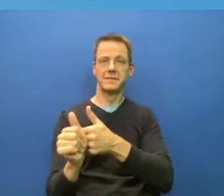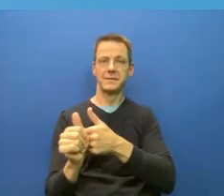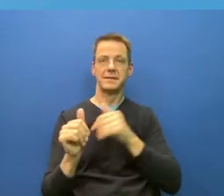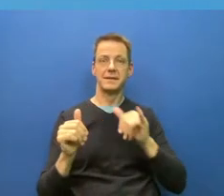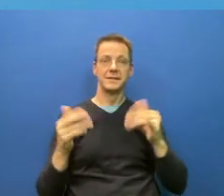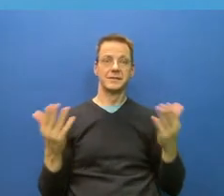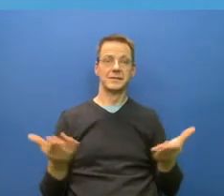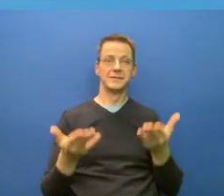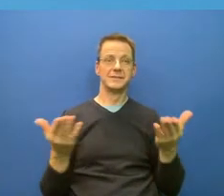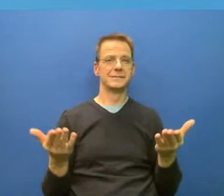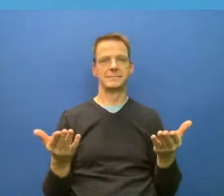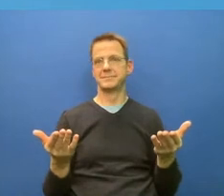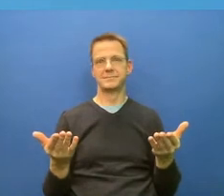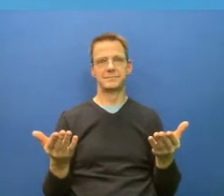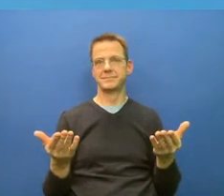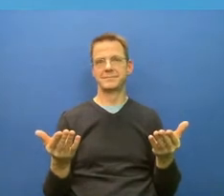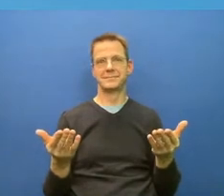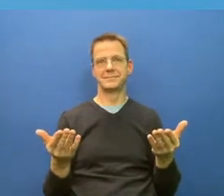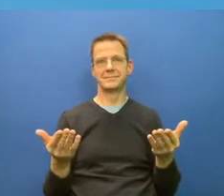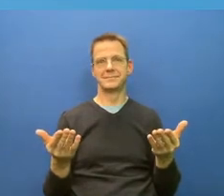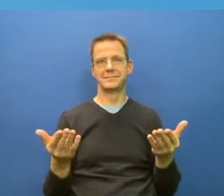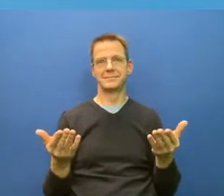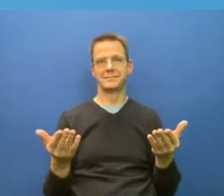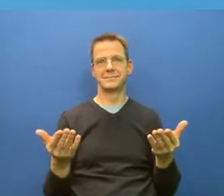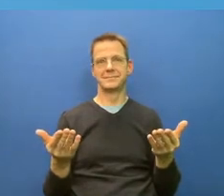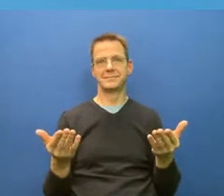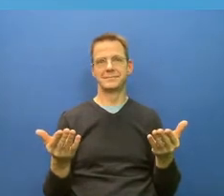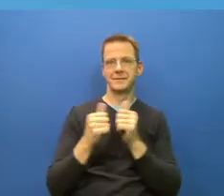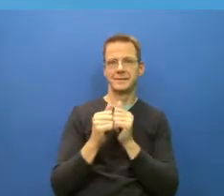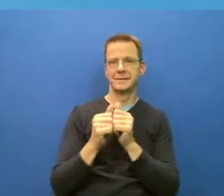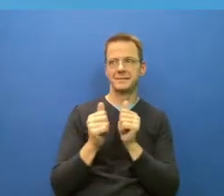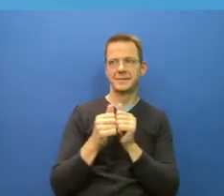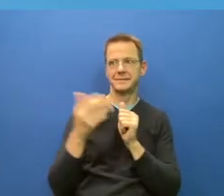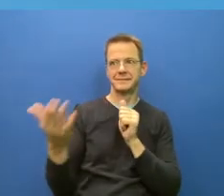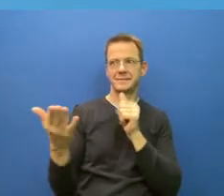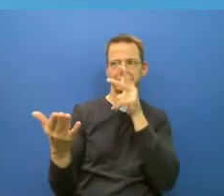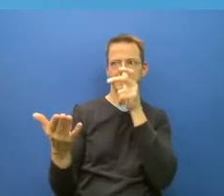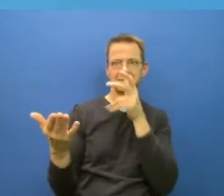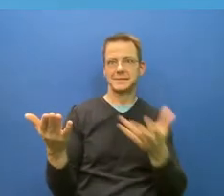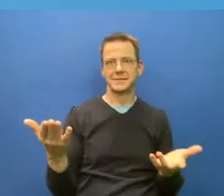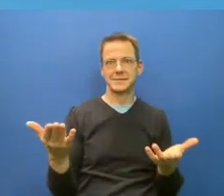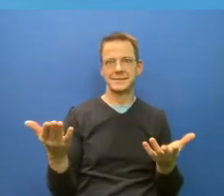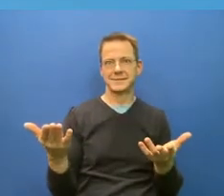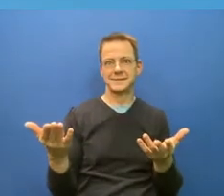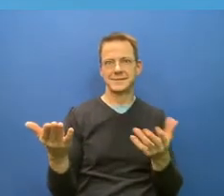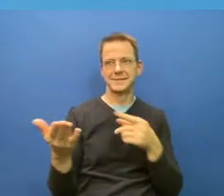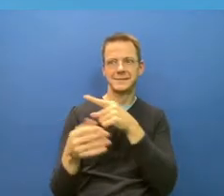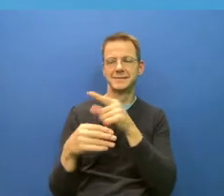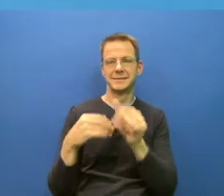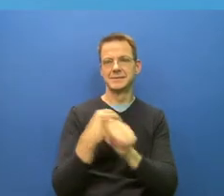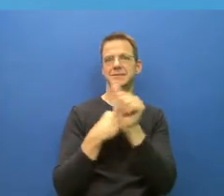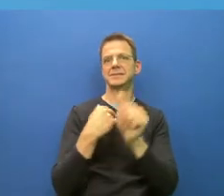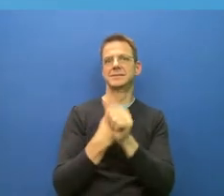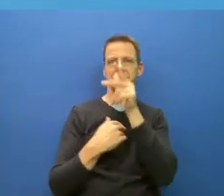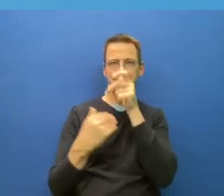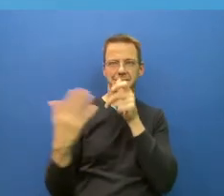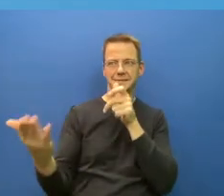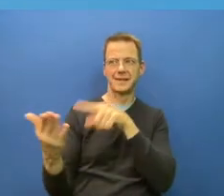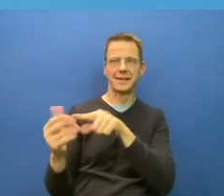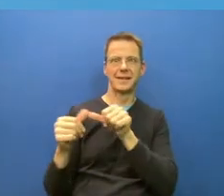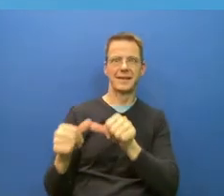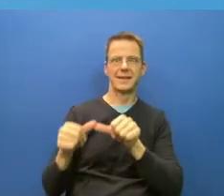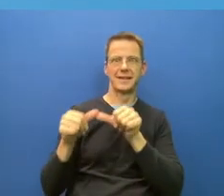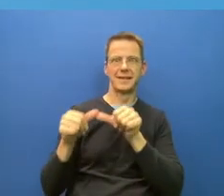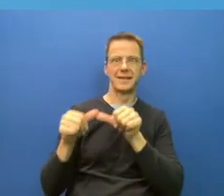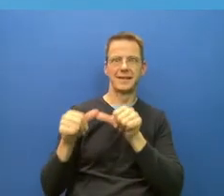too dangerous to let it circulate. It has too many unknown properties. We have huge sections of the population disabled with long COVID symptoms. We